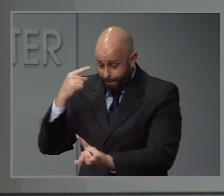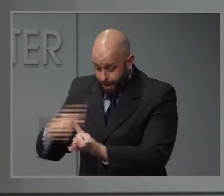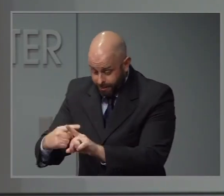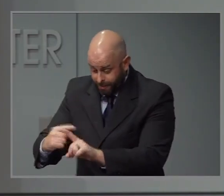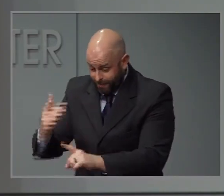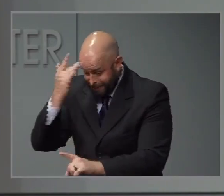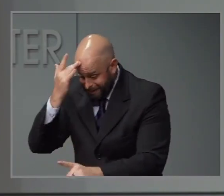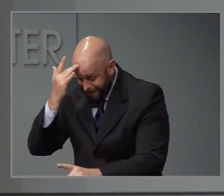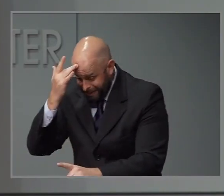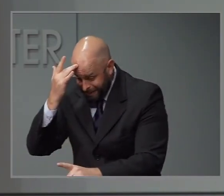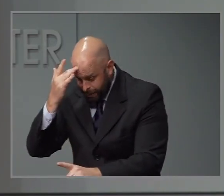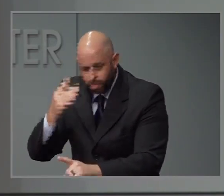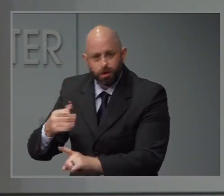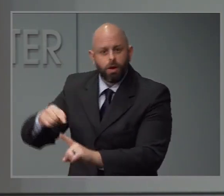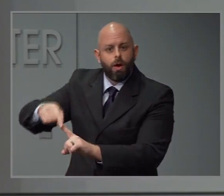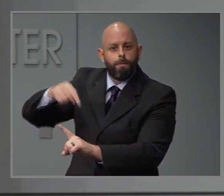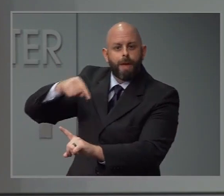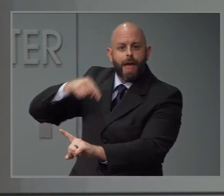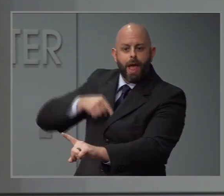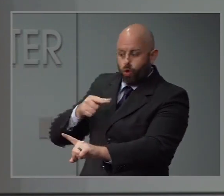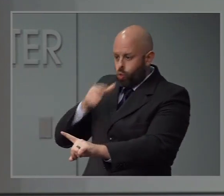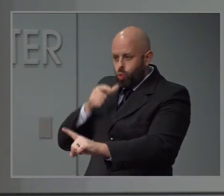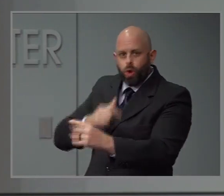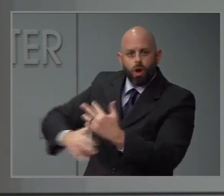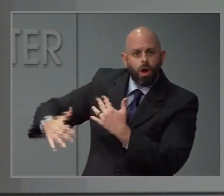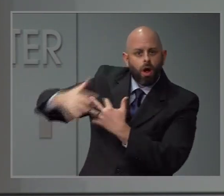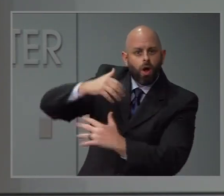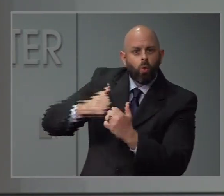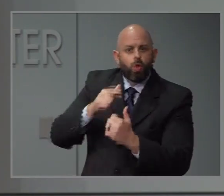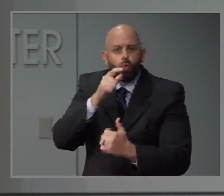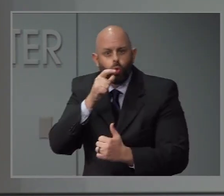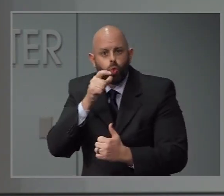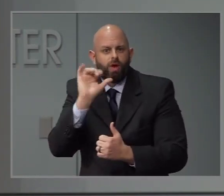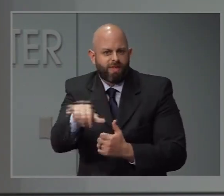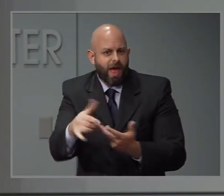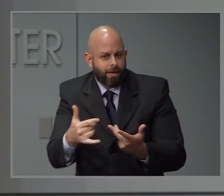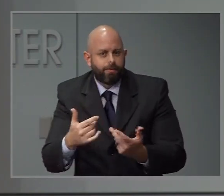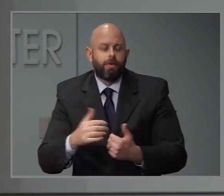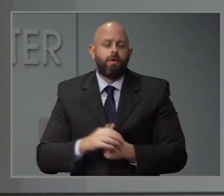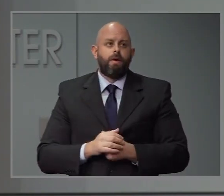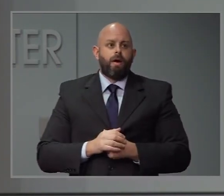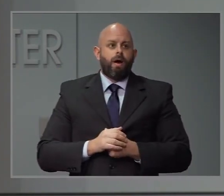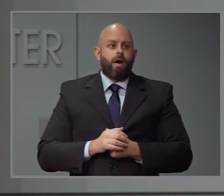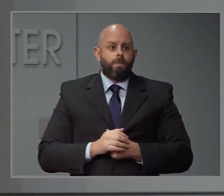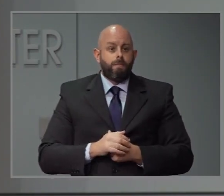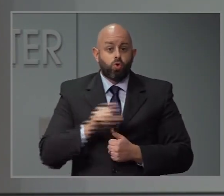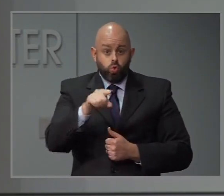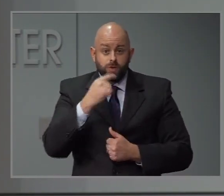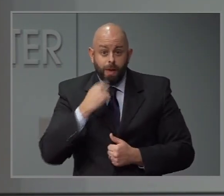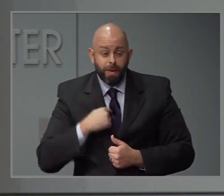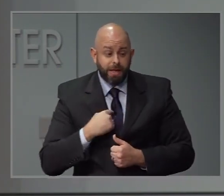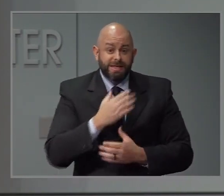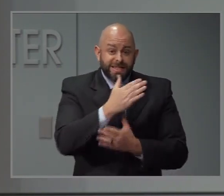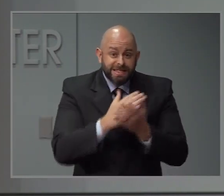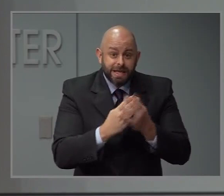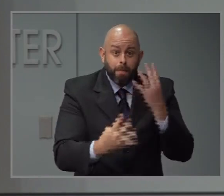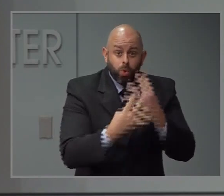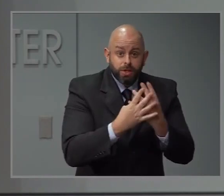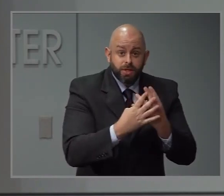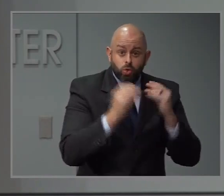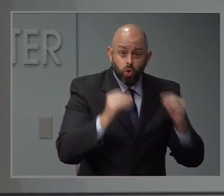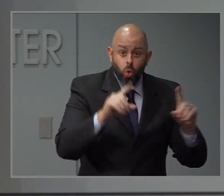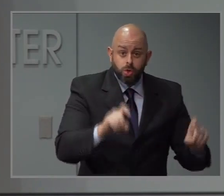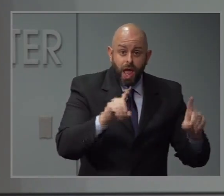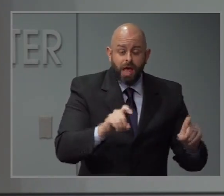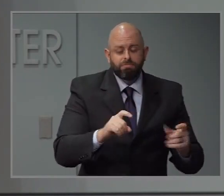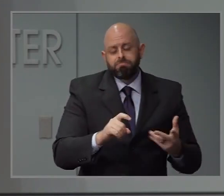and go forward from there. So I'm not surprised to hear if a place didn't have testing. may be that no one was presenting with